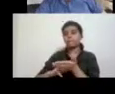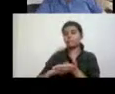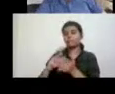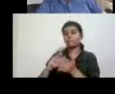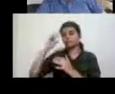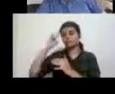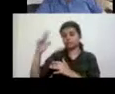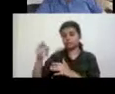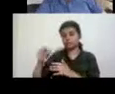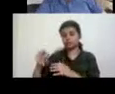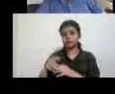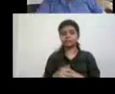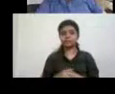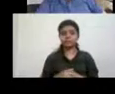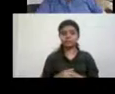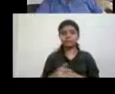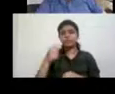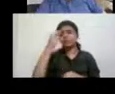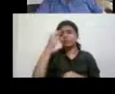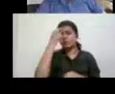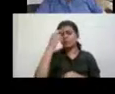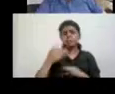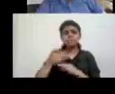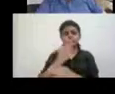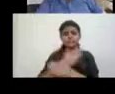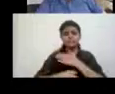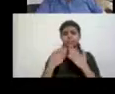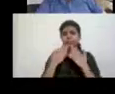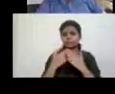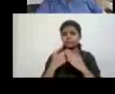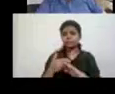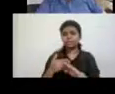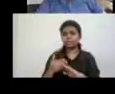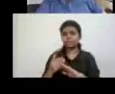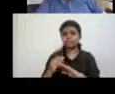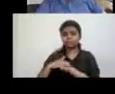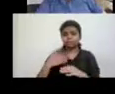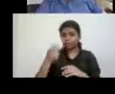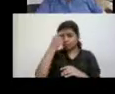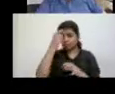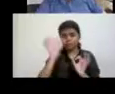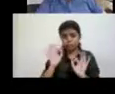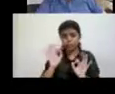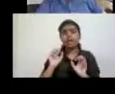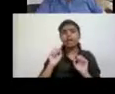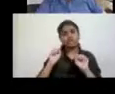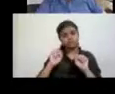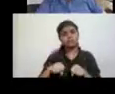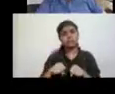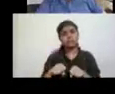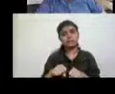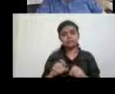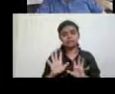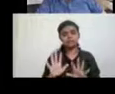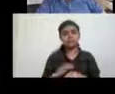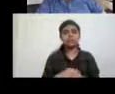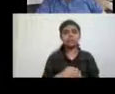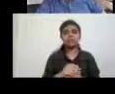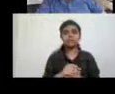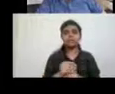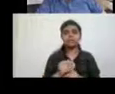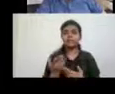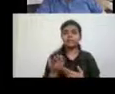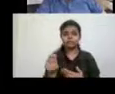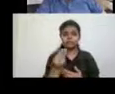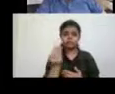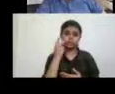wasn't that there were no problems with the early disability studies. There were a lot of problems. And, um, one of them, I mean, here are a